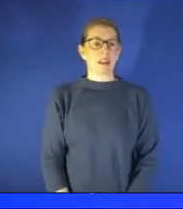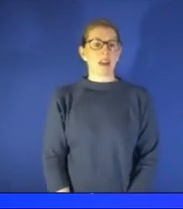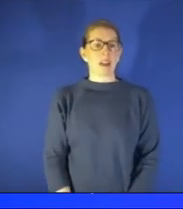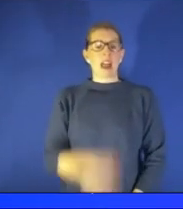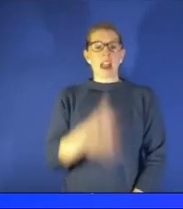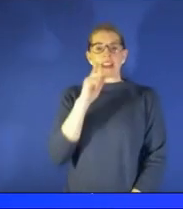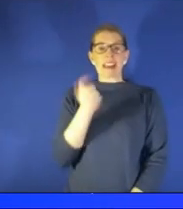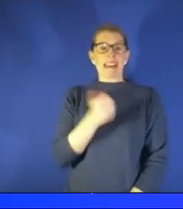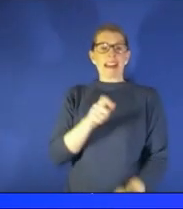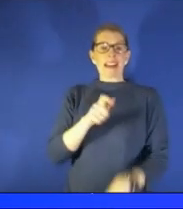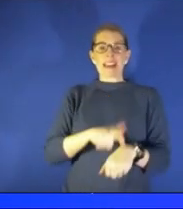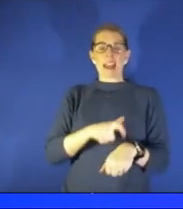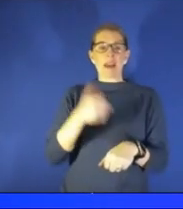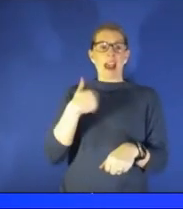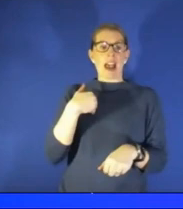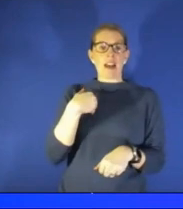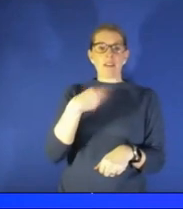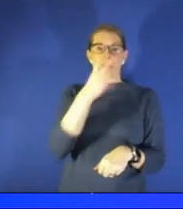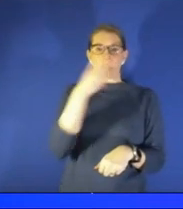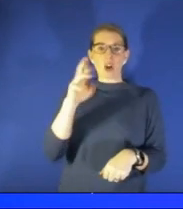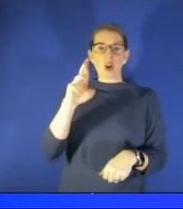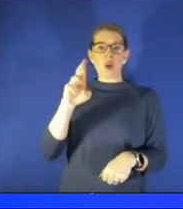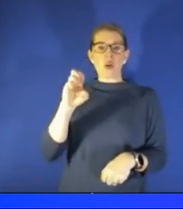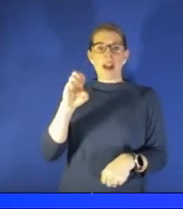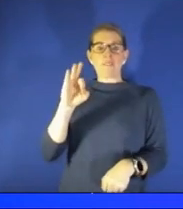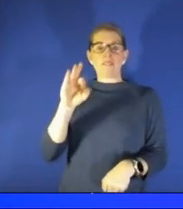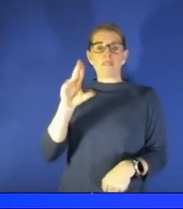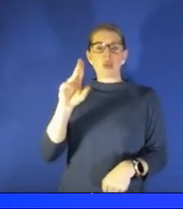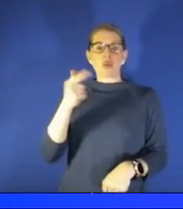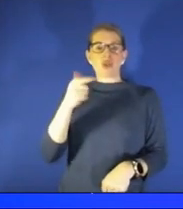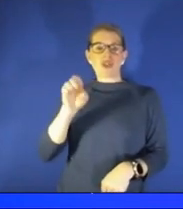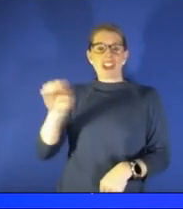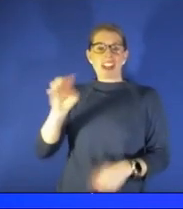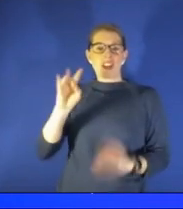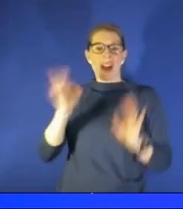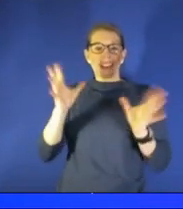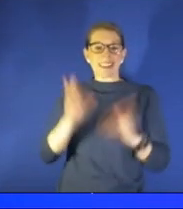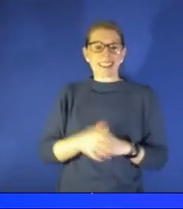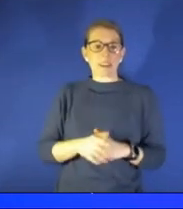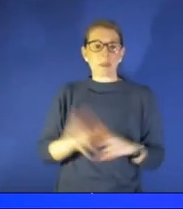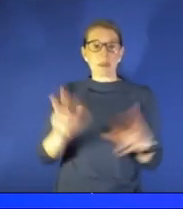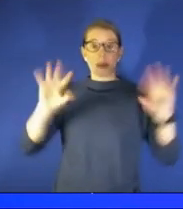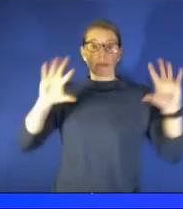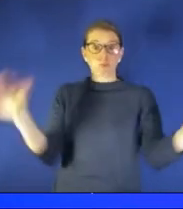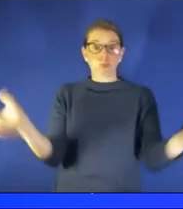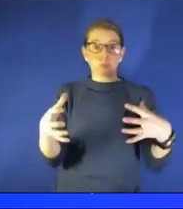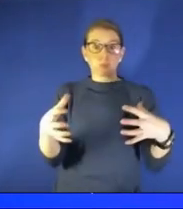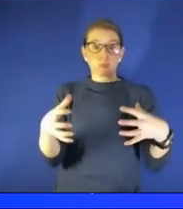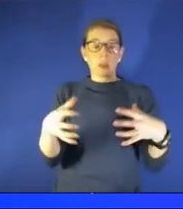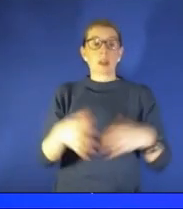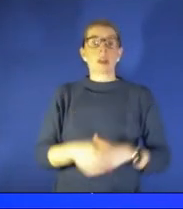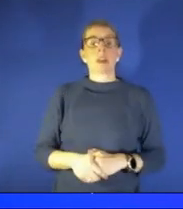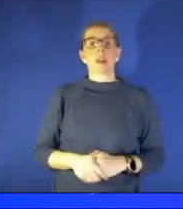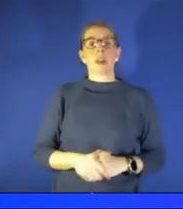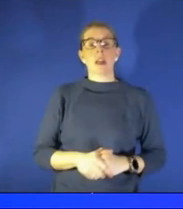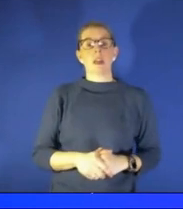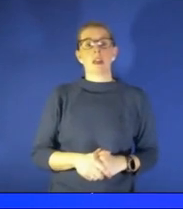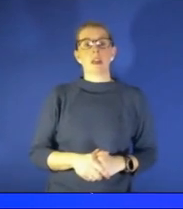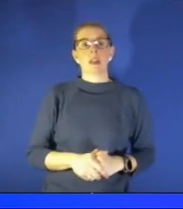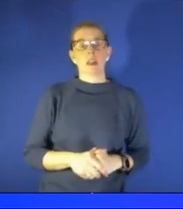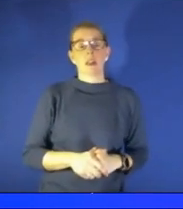and you're you're putting a lot of people together and in probably substandard conditions because some of the refugee